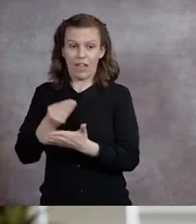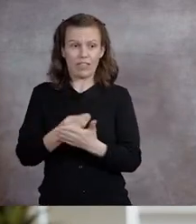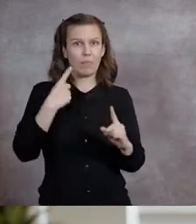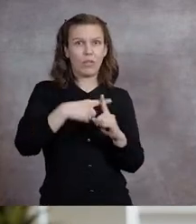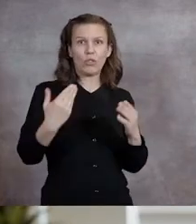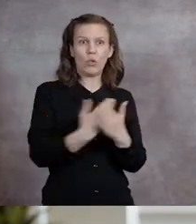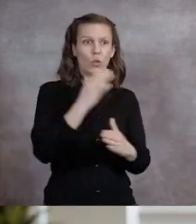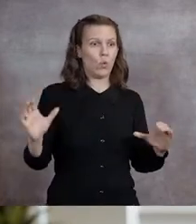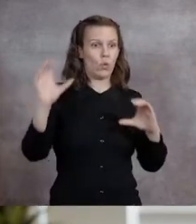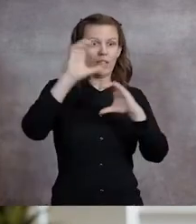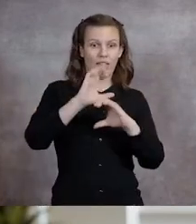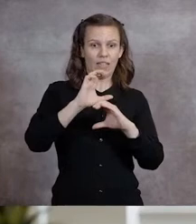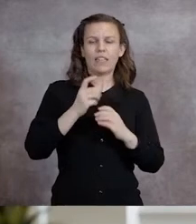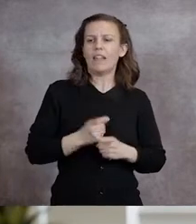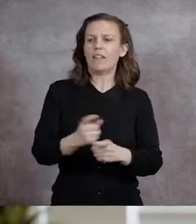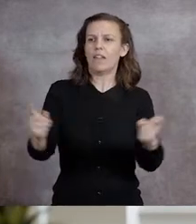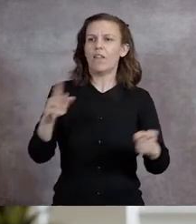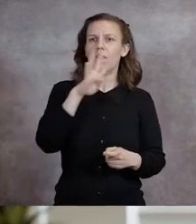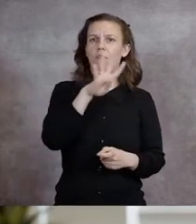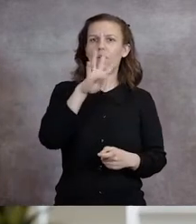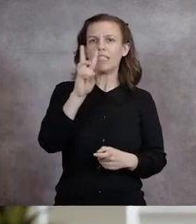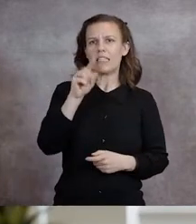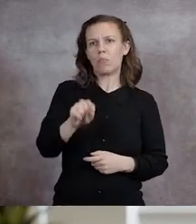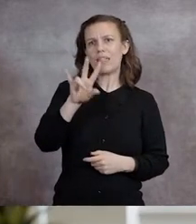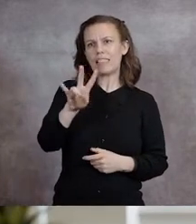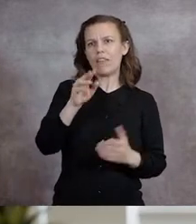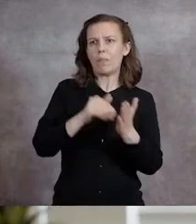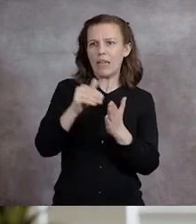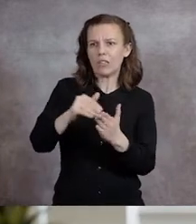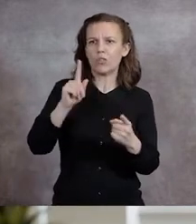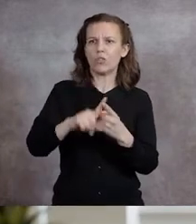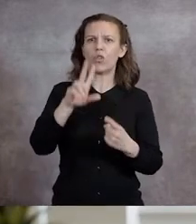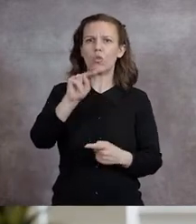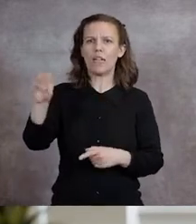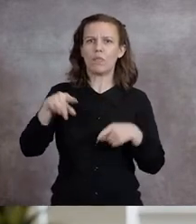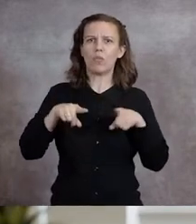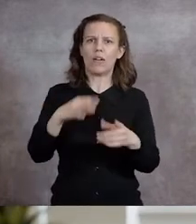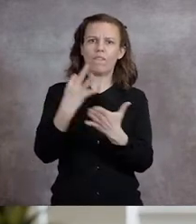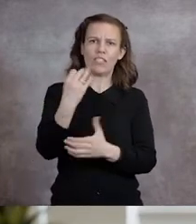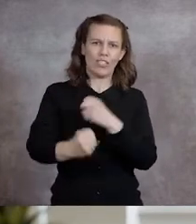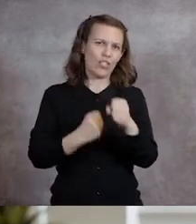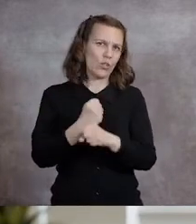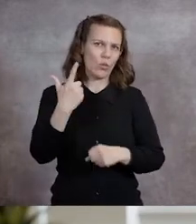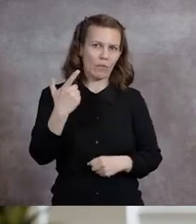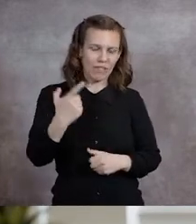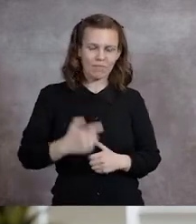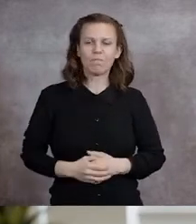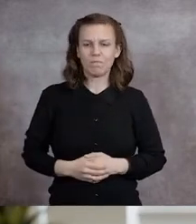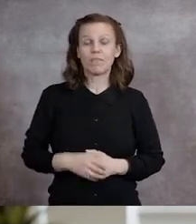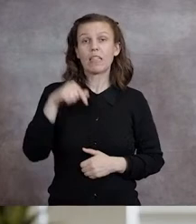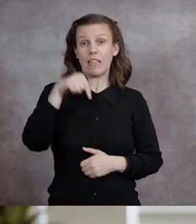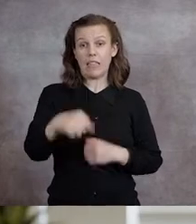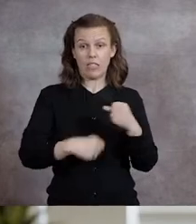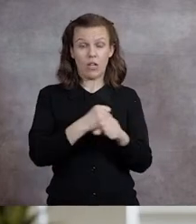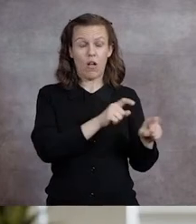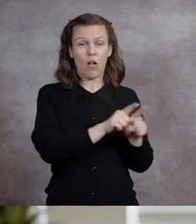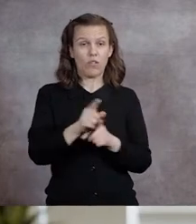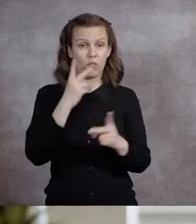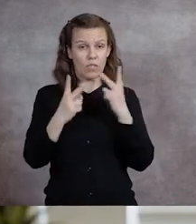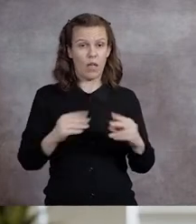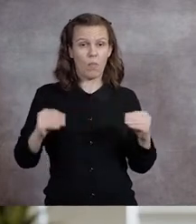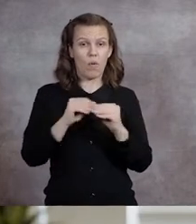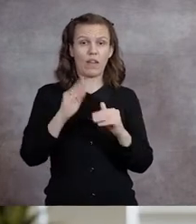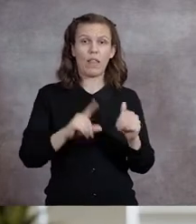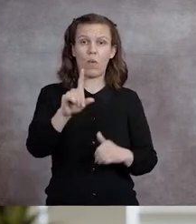40.7 million to UNM in FY21. This year also saw more than 100